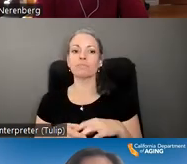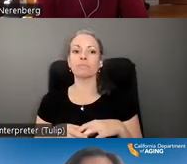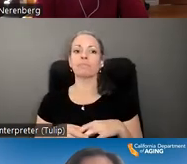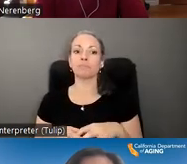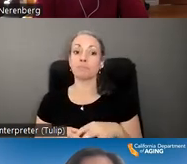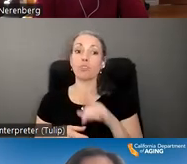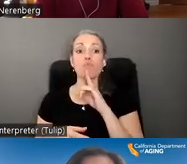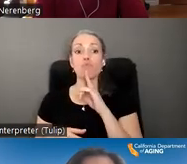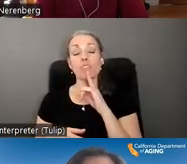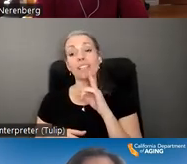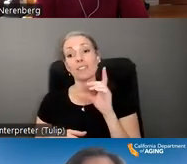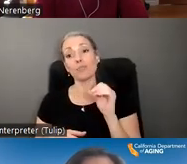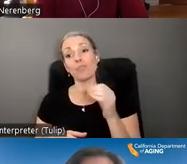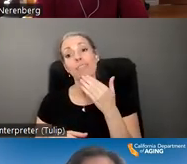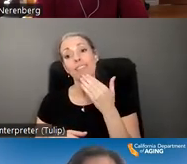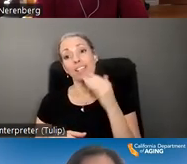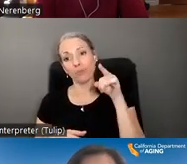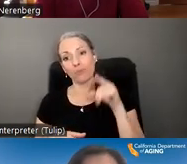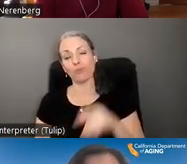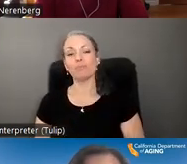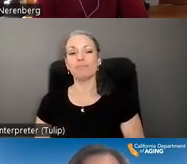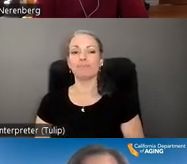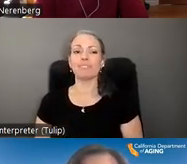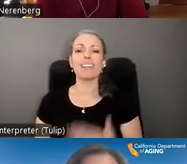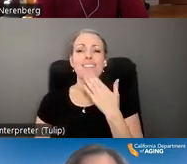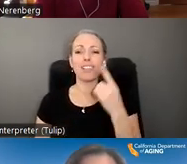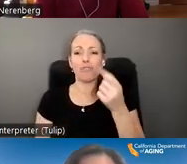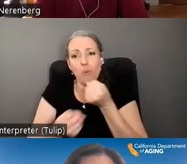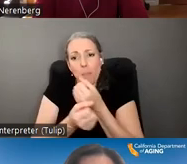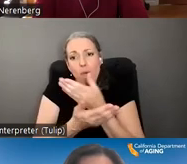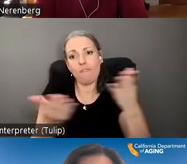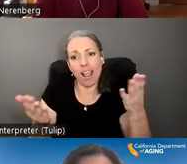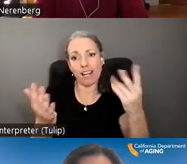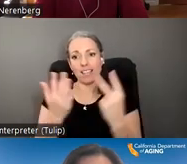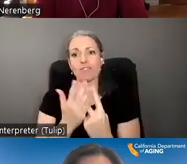i really do thank you and thank you for providing this overview